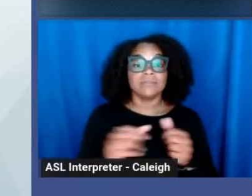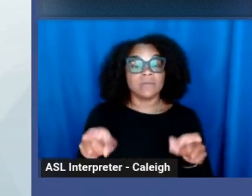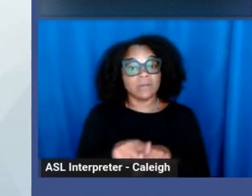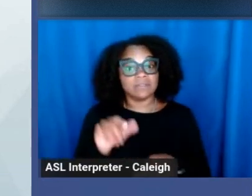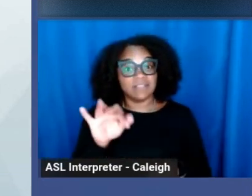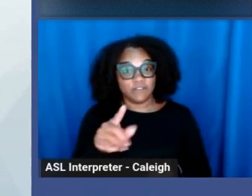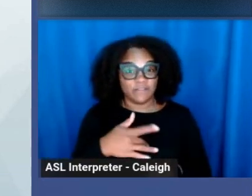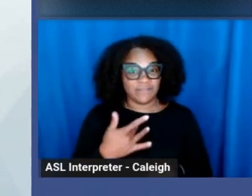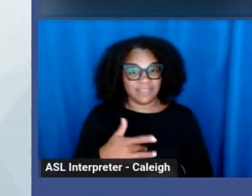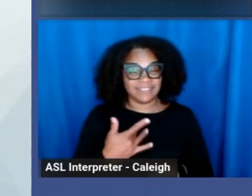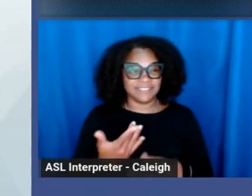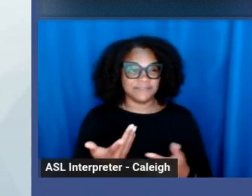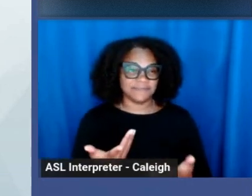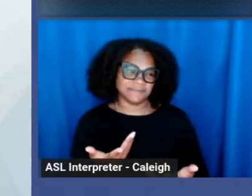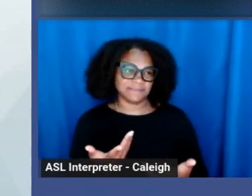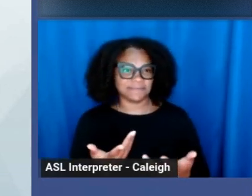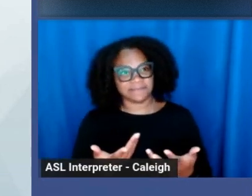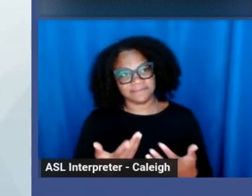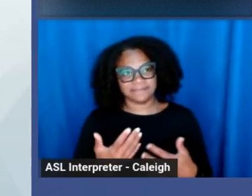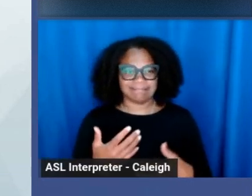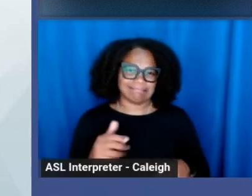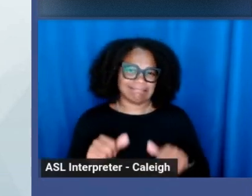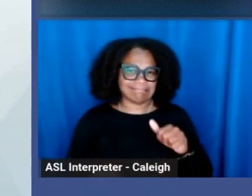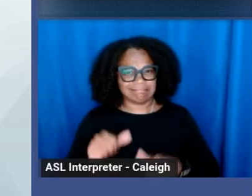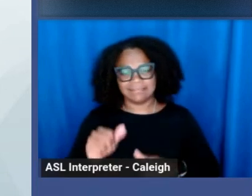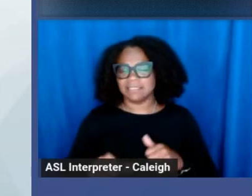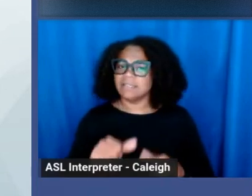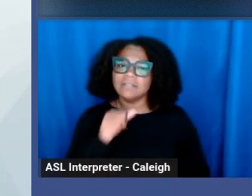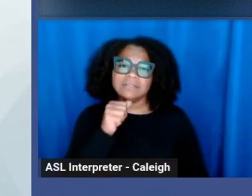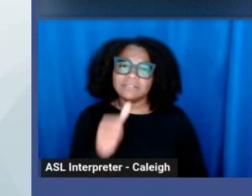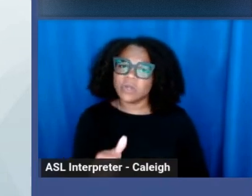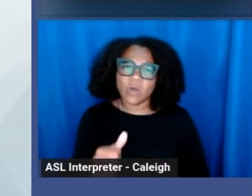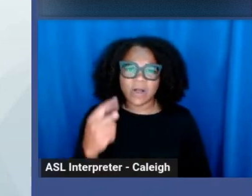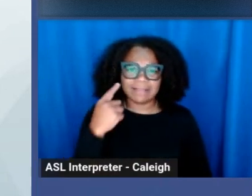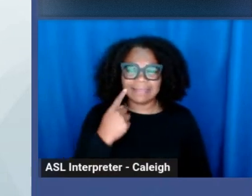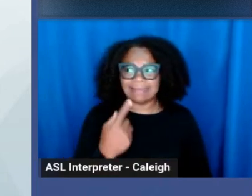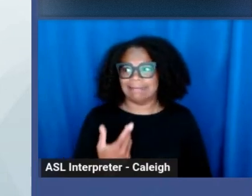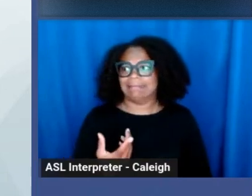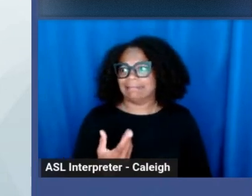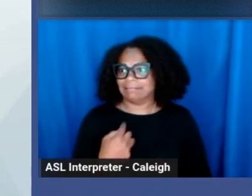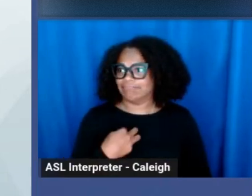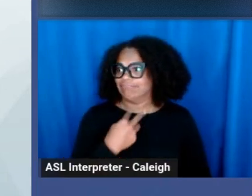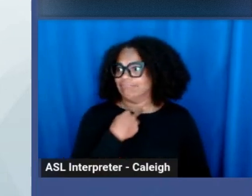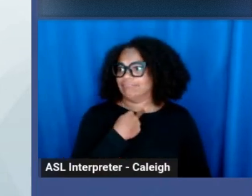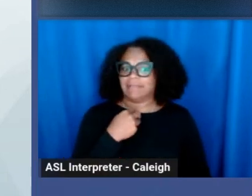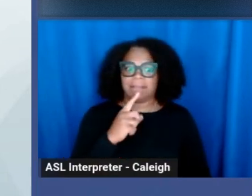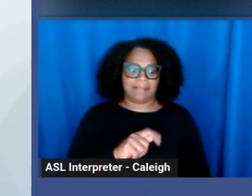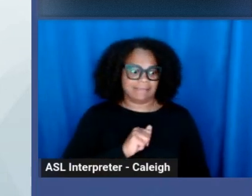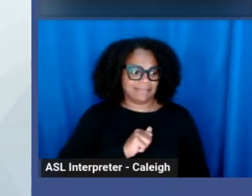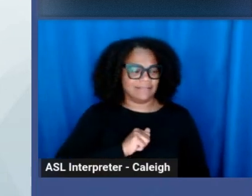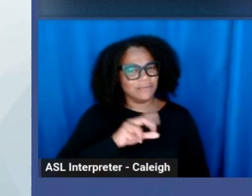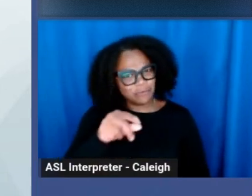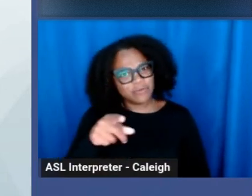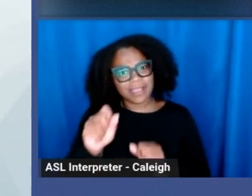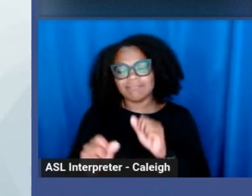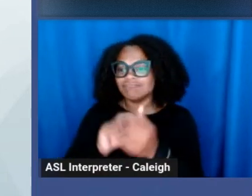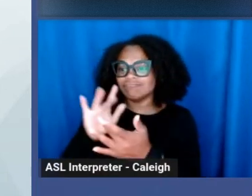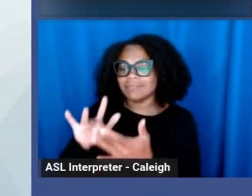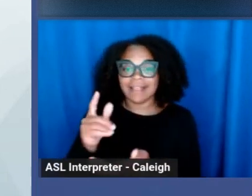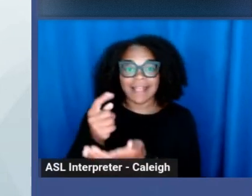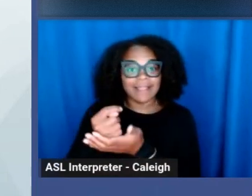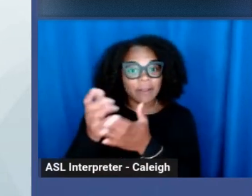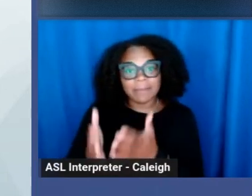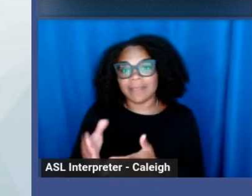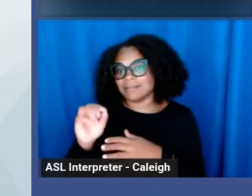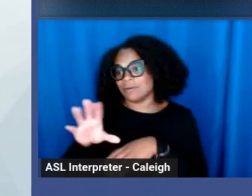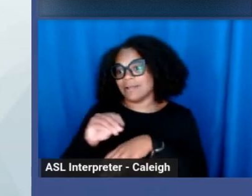feel uncertain and overwhelmed, don't feel like you can't go out and seek support for yourself. Seek out a therapist or counselor or even a support